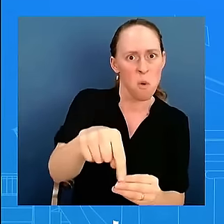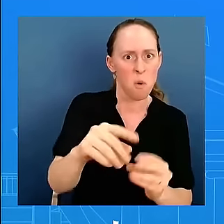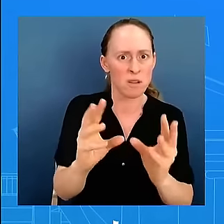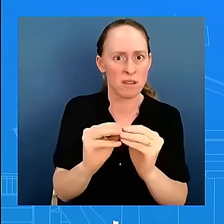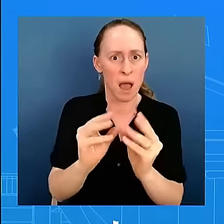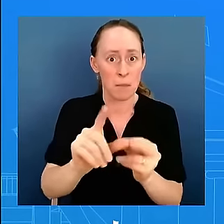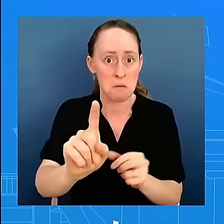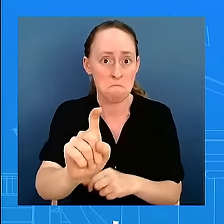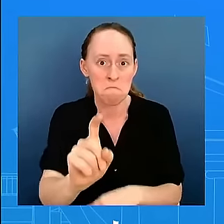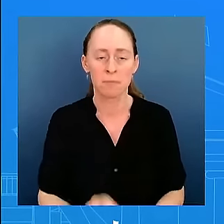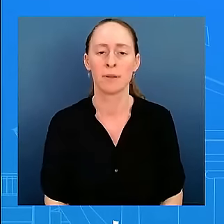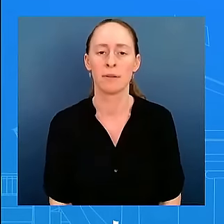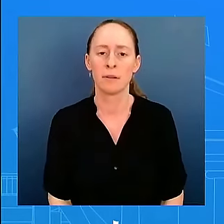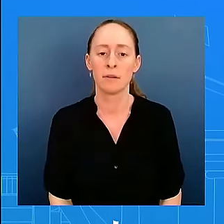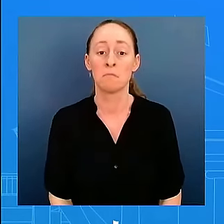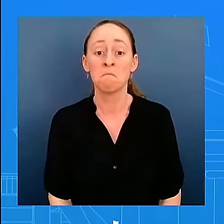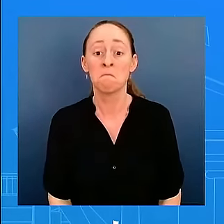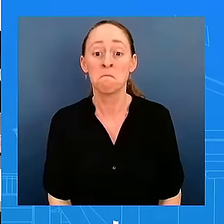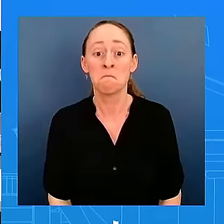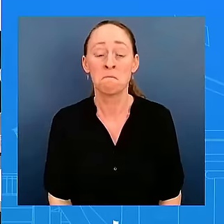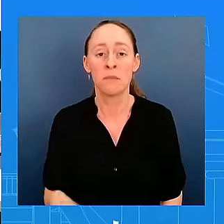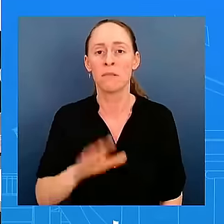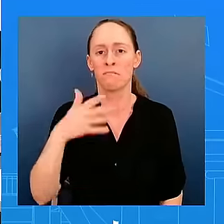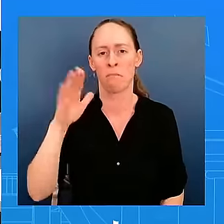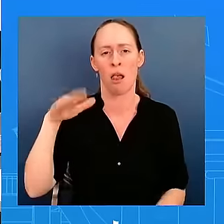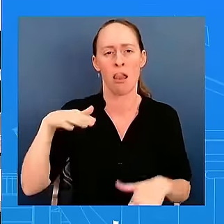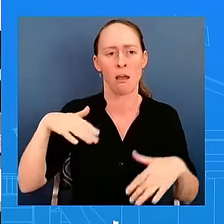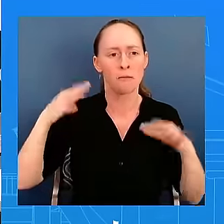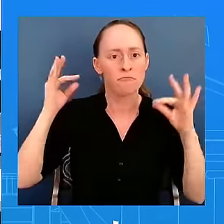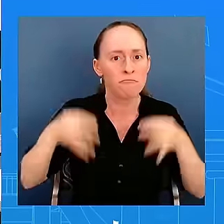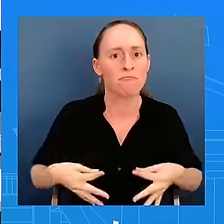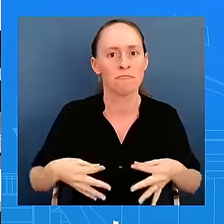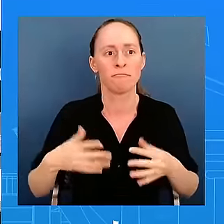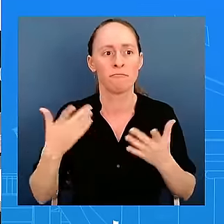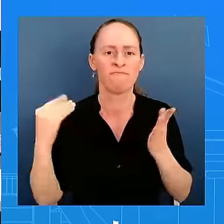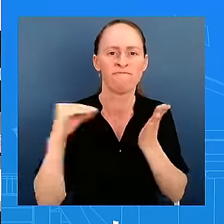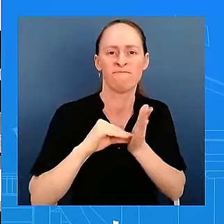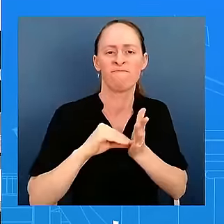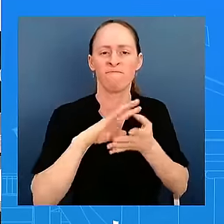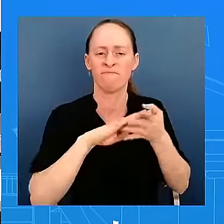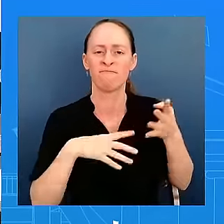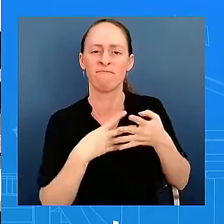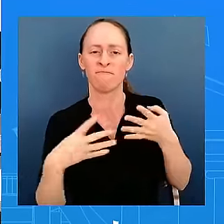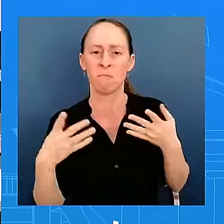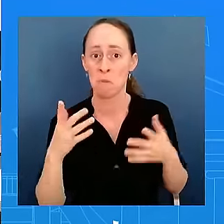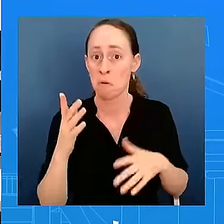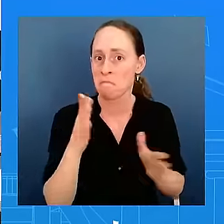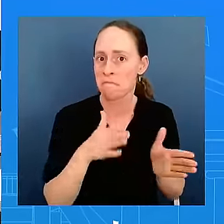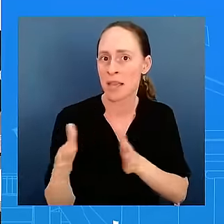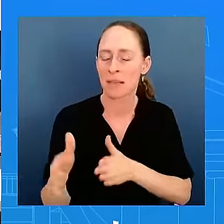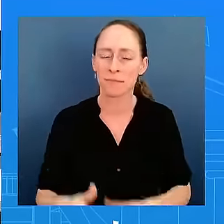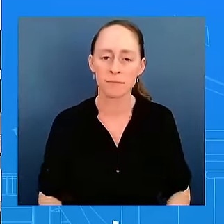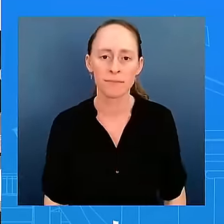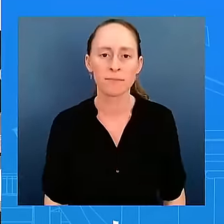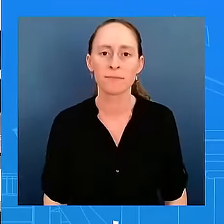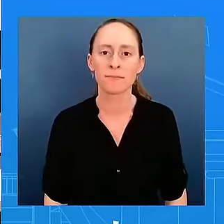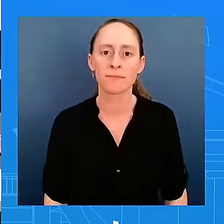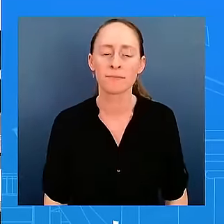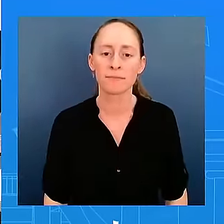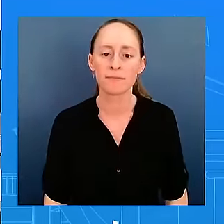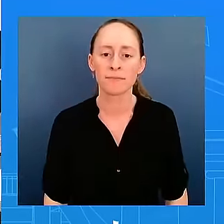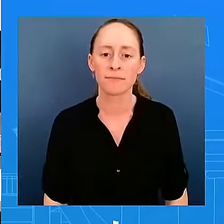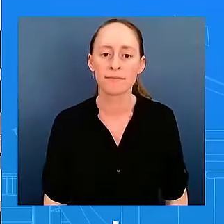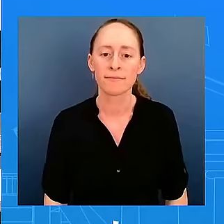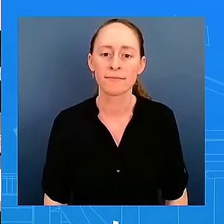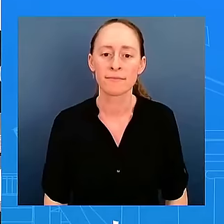Thank you. John, the meeting with the hostage families this afternoon that you referenced, can you just give us a sense of what message the